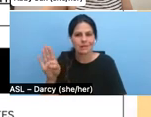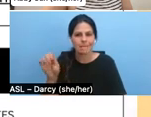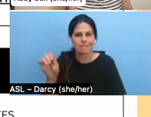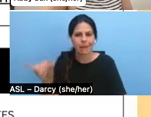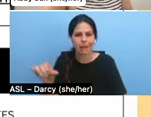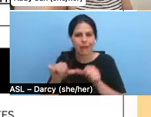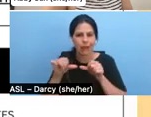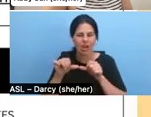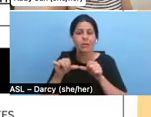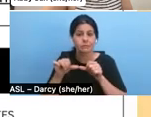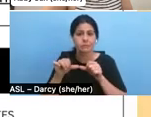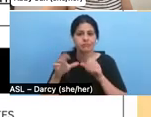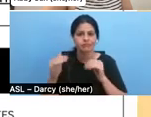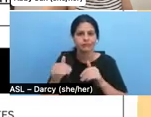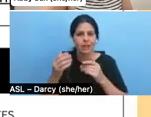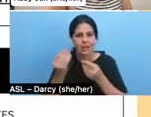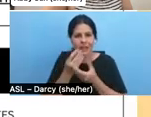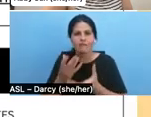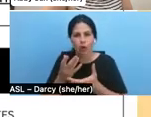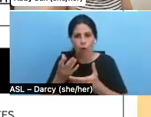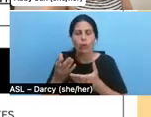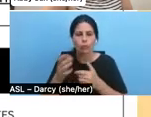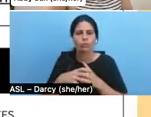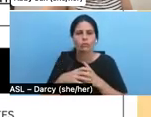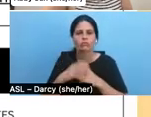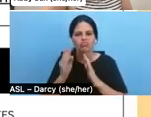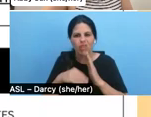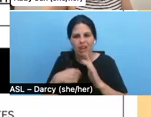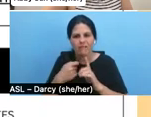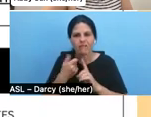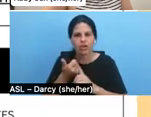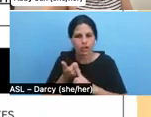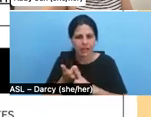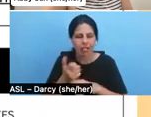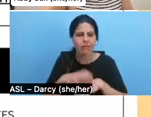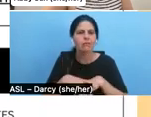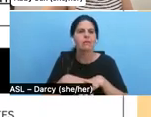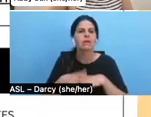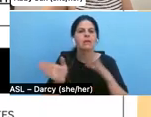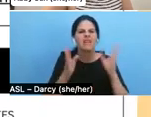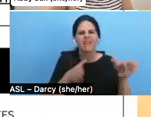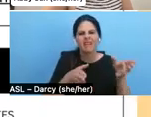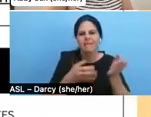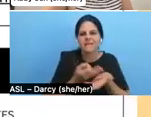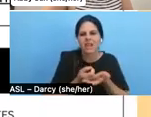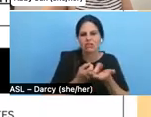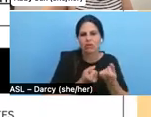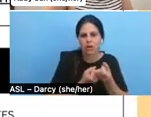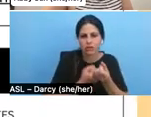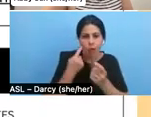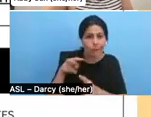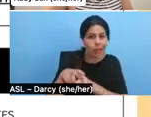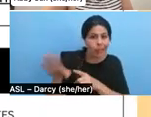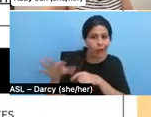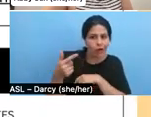This is stuff that you should write for yourself. You need fiscal sponsorship in order to apply for their grants. Um, but they don't just